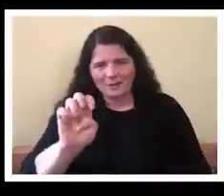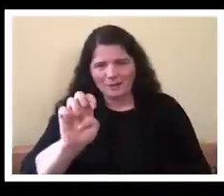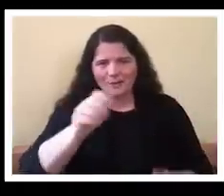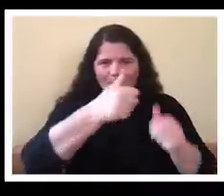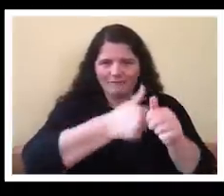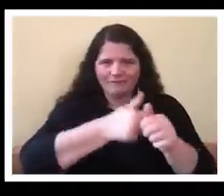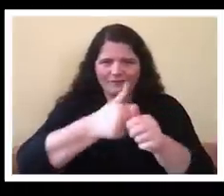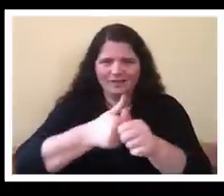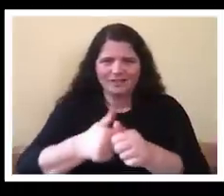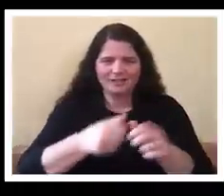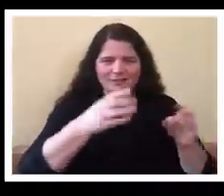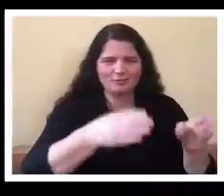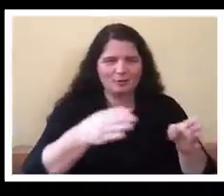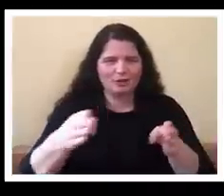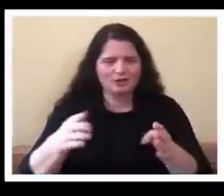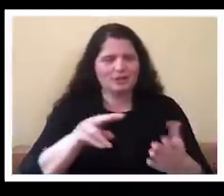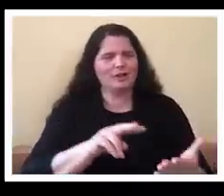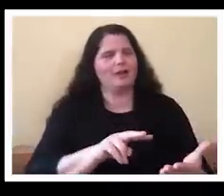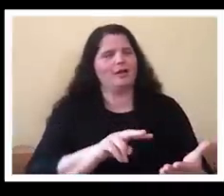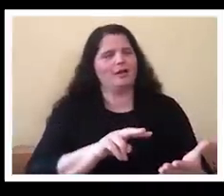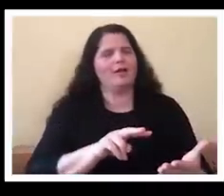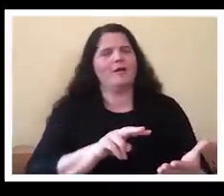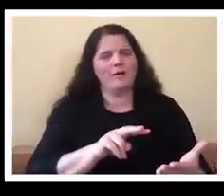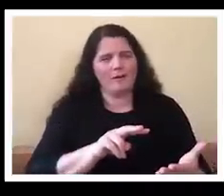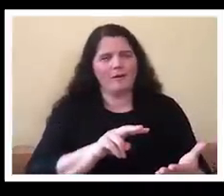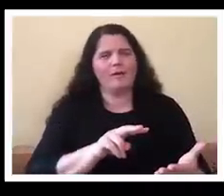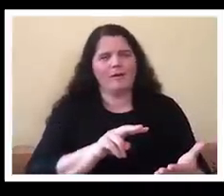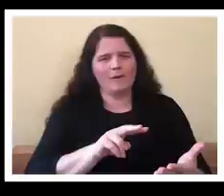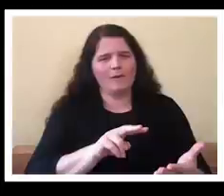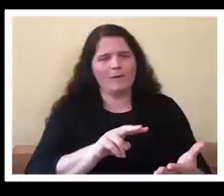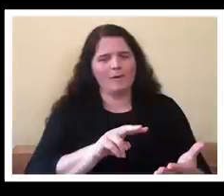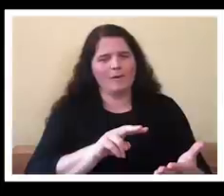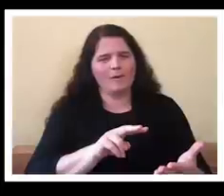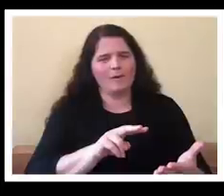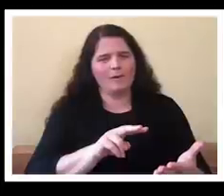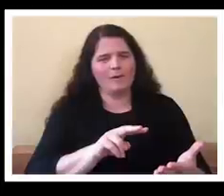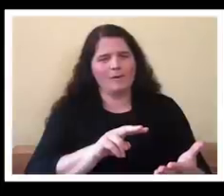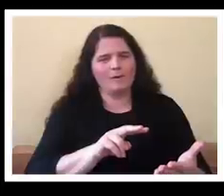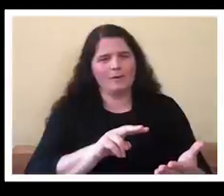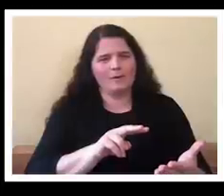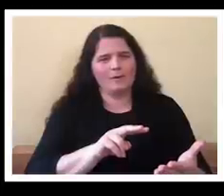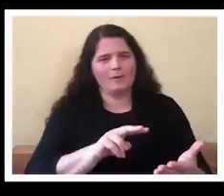not only in